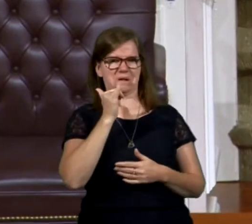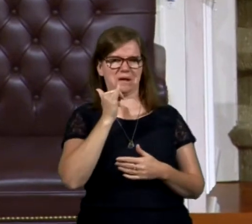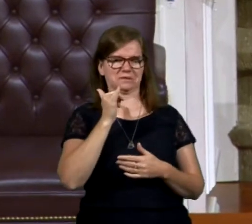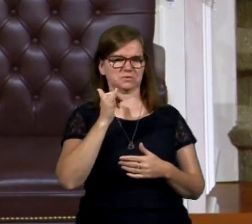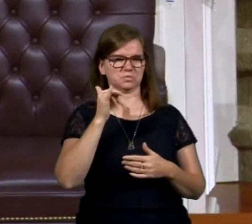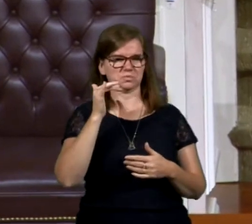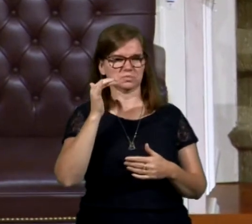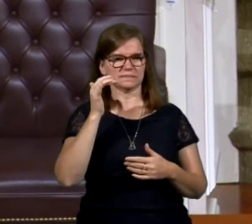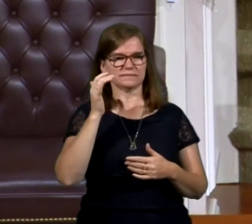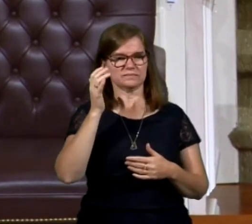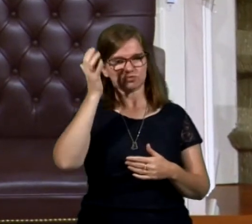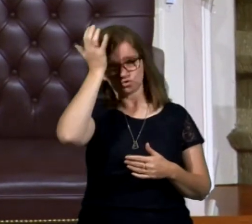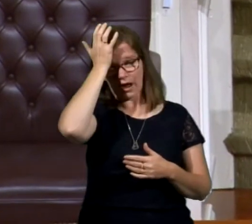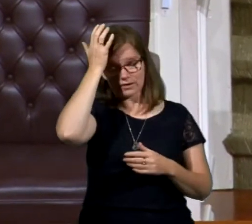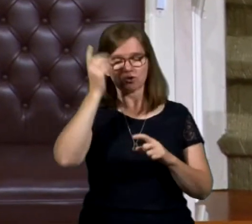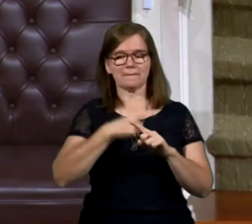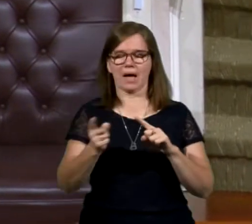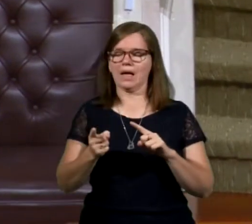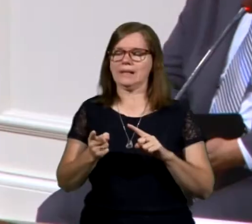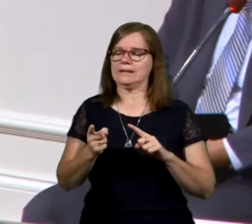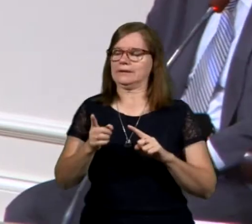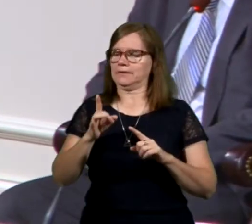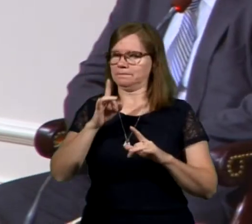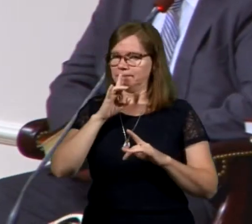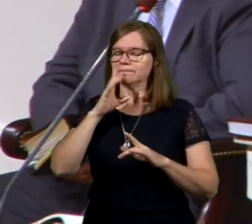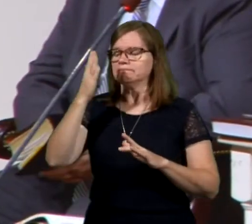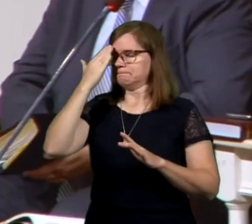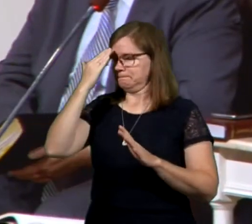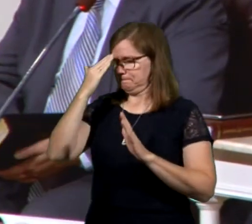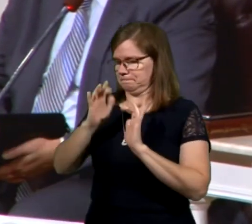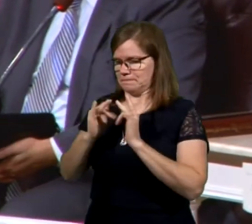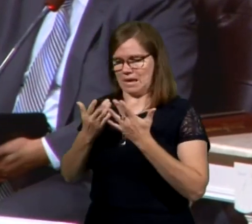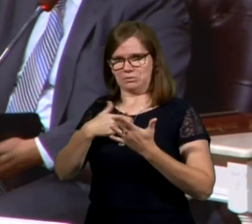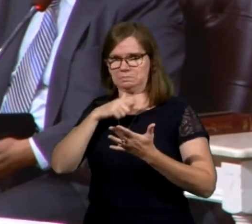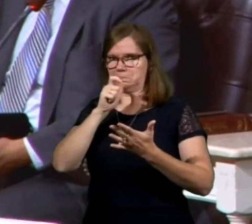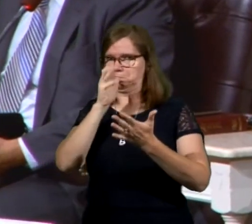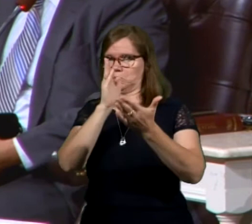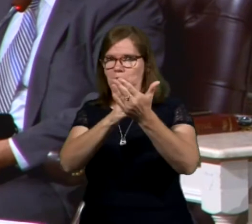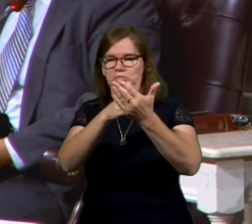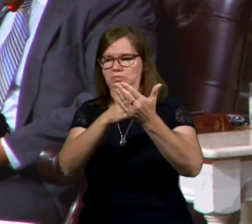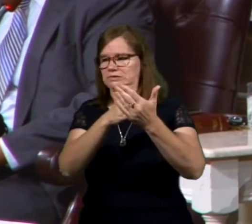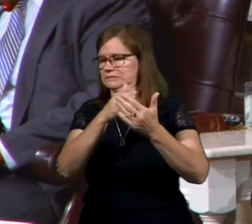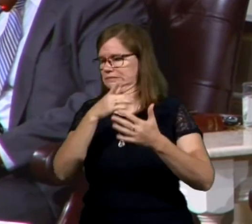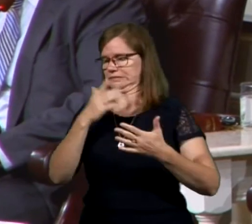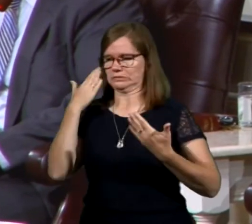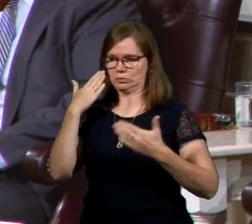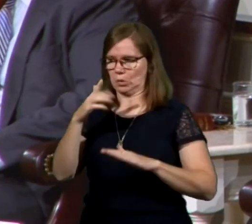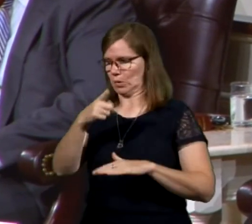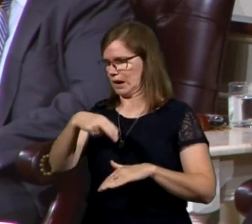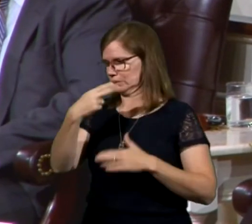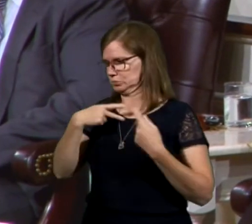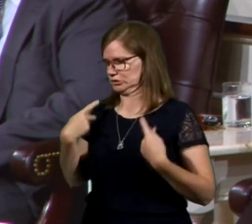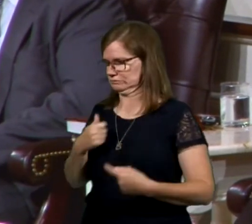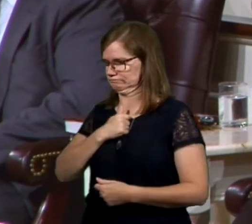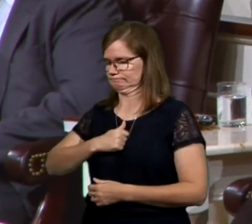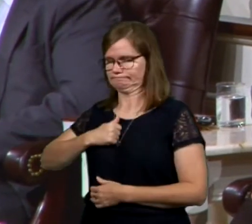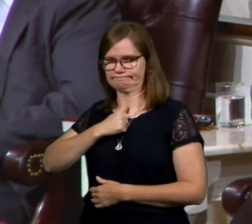says. Exodus 22.6 says, I'm not supposed to speak evil against the I didn't know he was the high priest. I'm sorry.